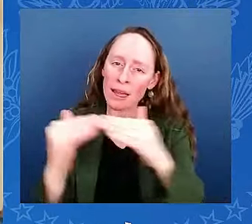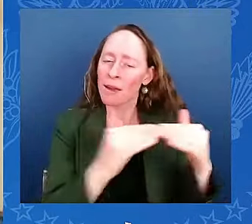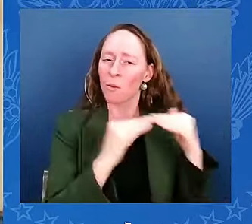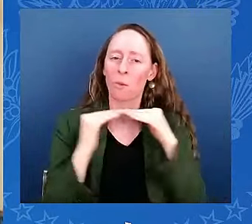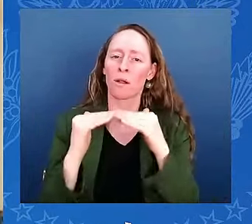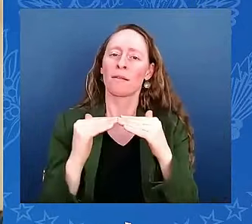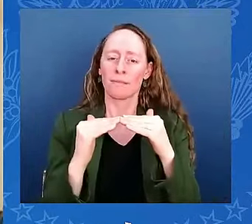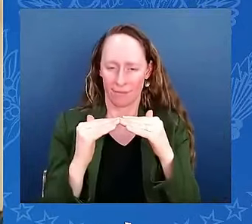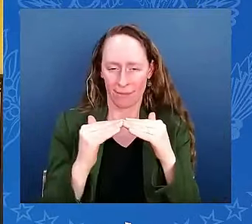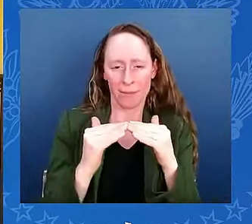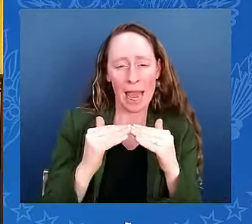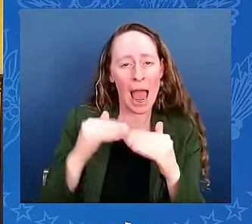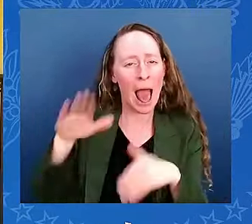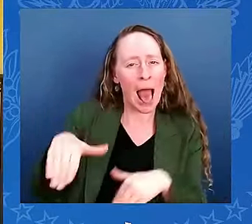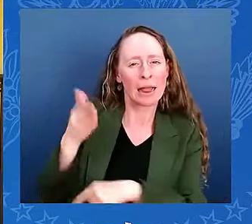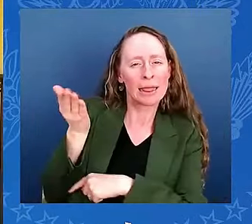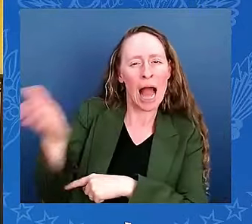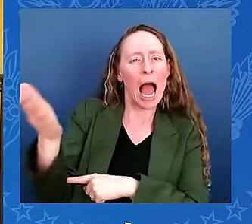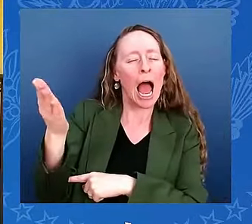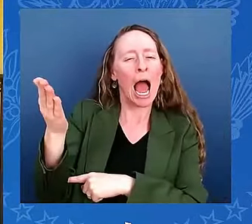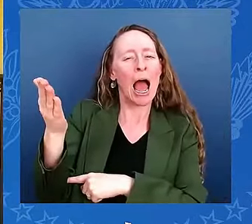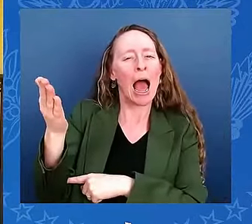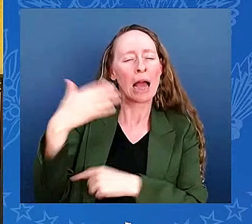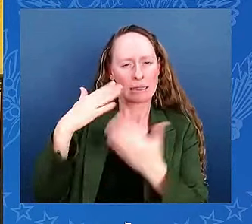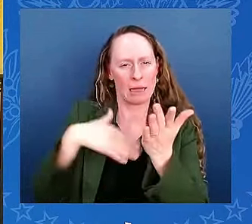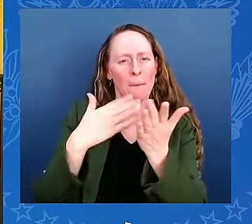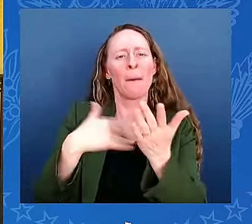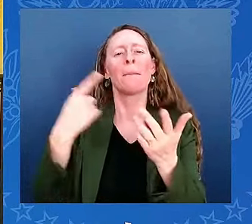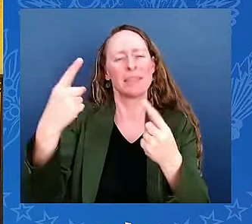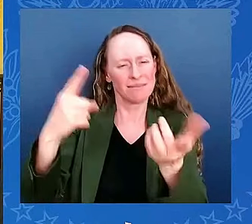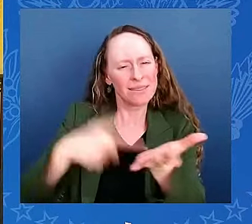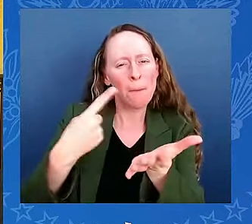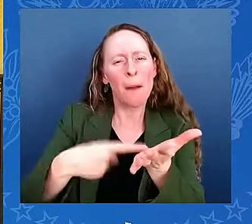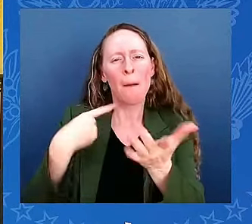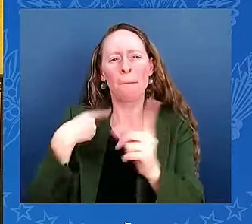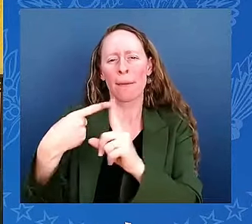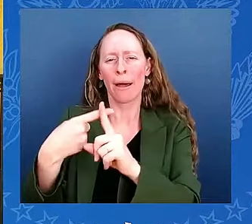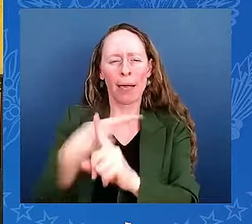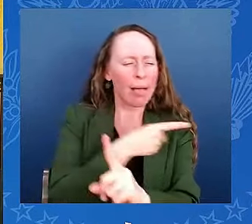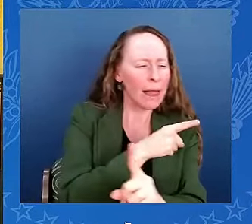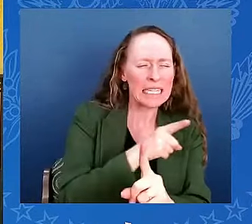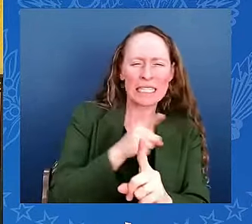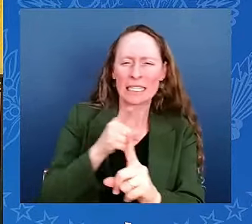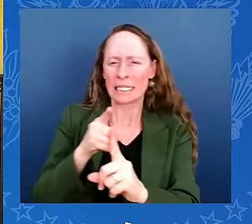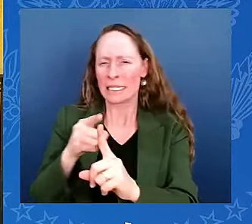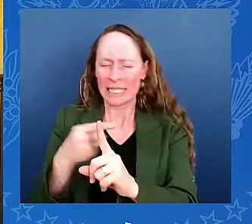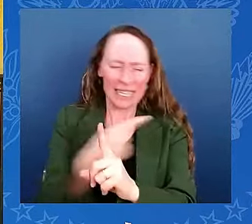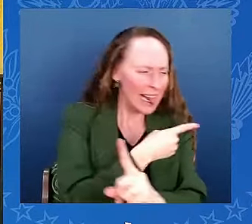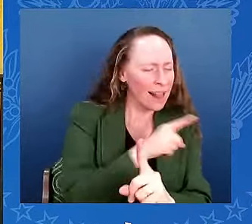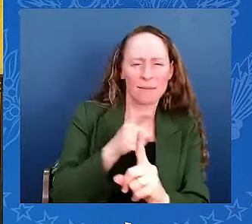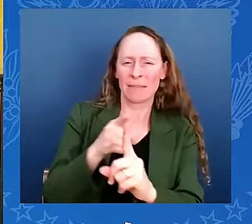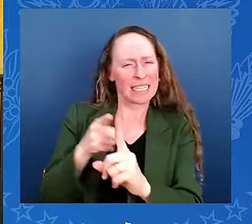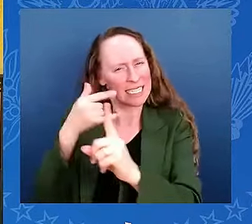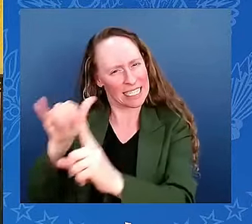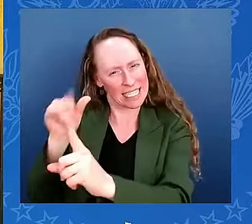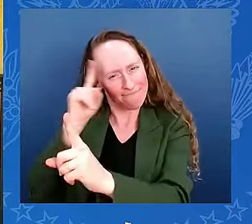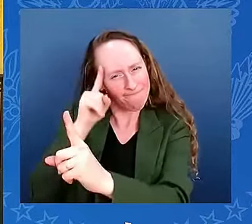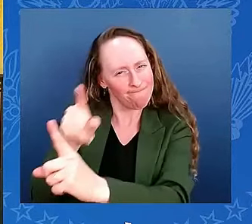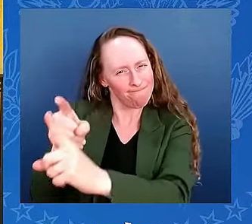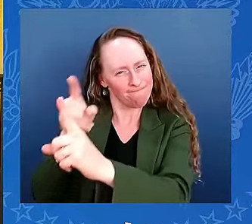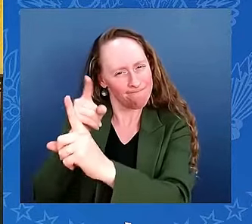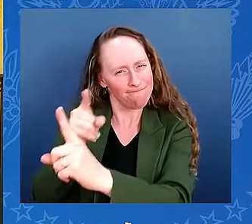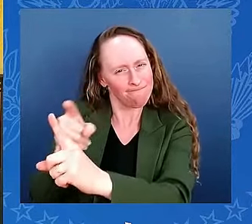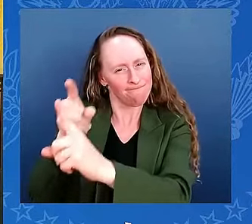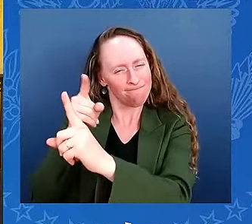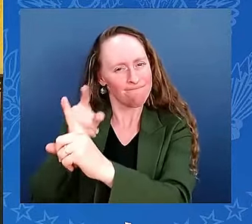deserve to be treated equally. We've never fully lived up to that, but we've never walked away from it either. That's because of you and generations